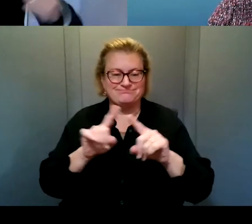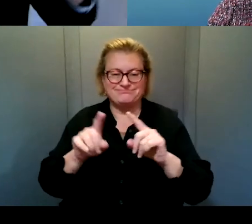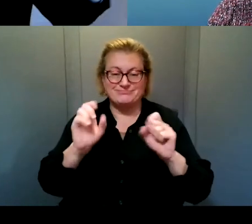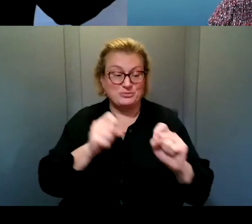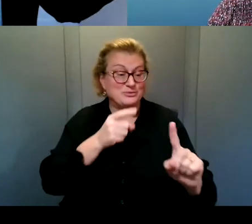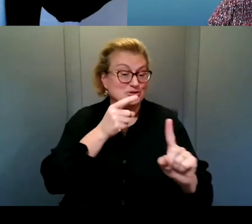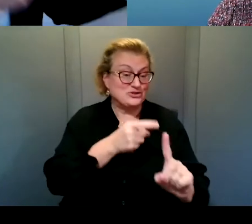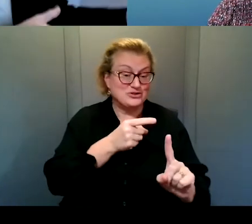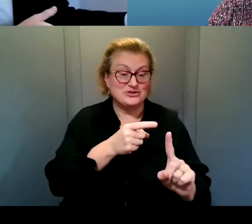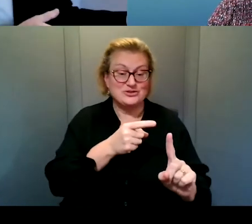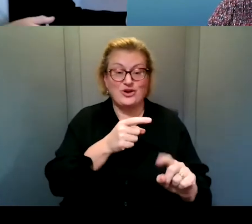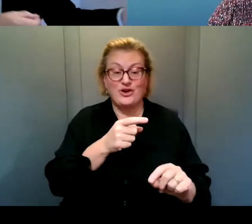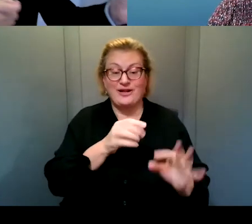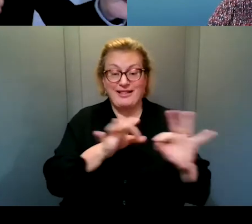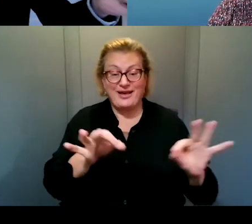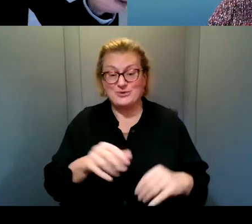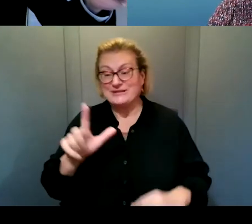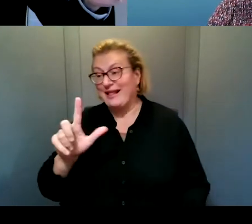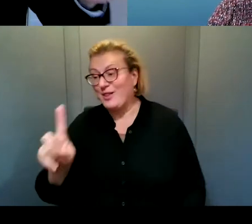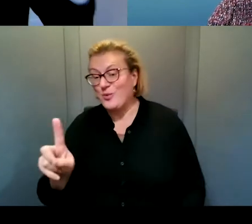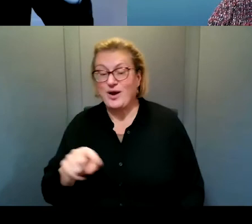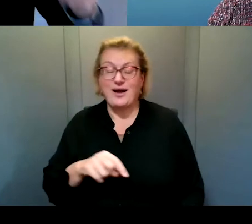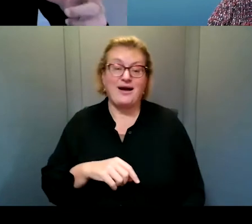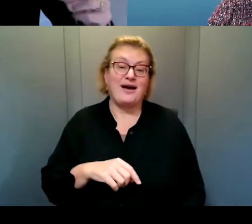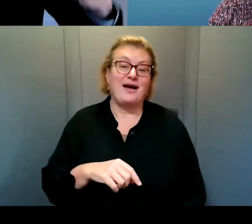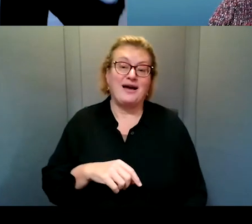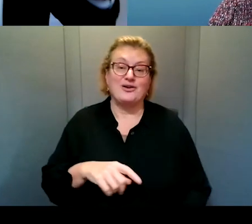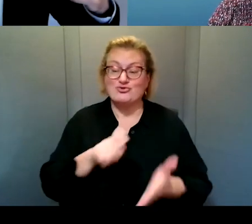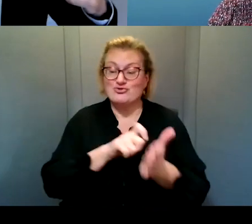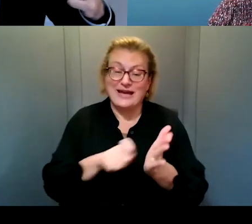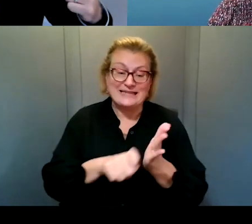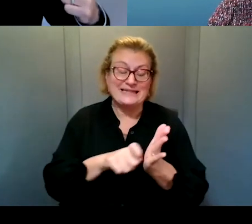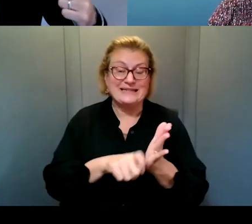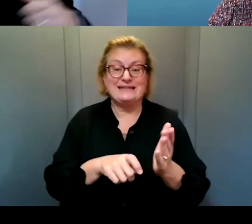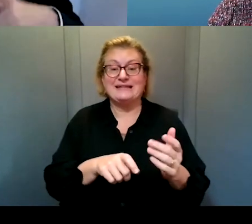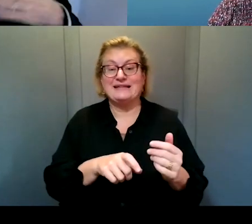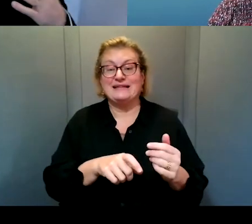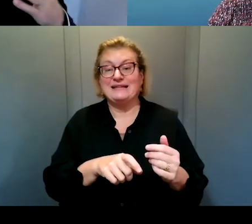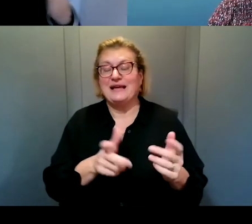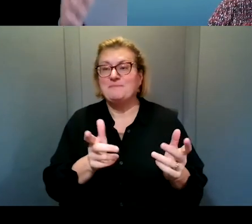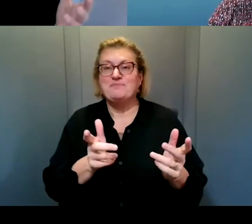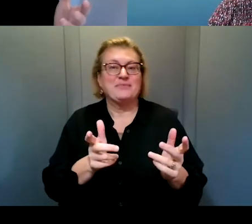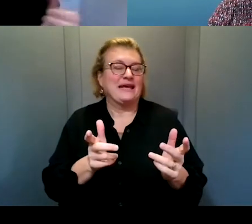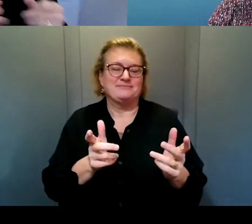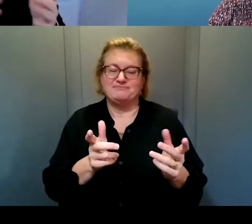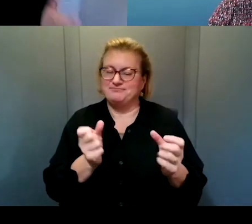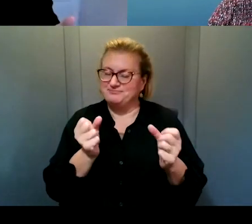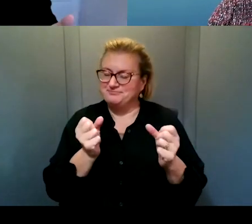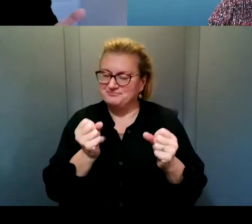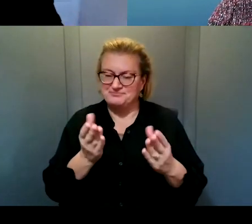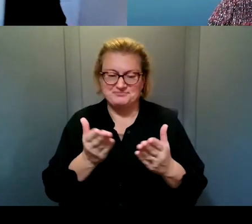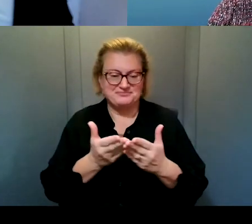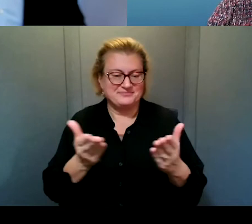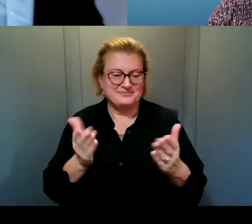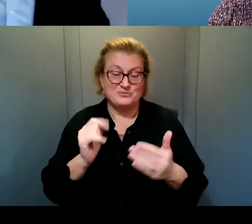target language. It can be in the, the L1. It can be, um, written. It can be, um, I mean, there's just so many different things. can be